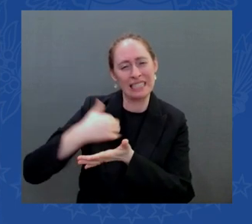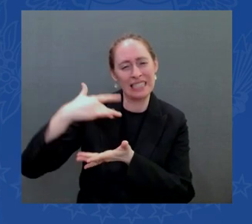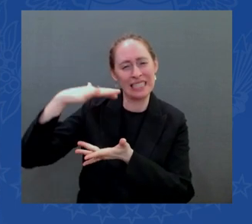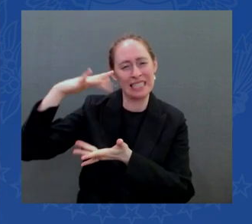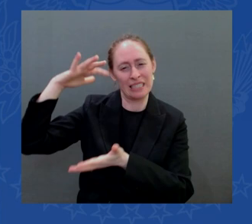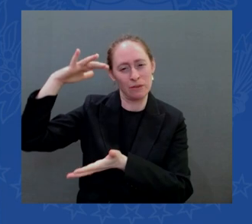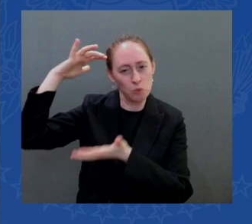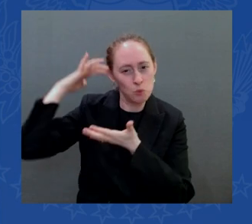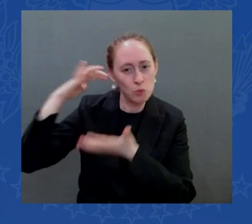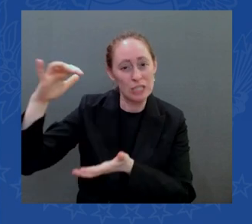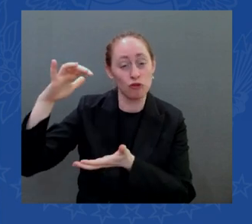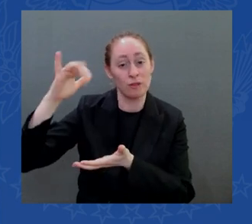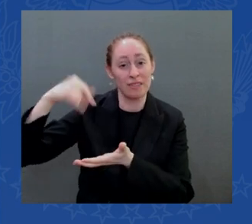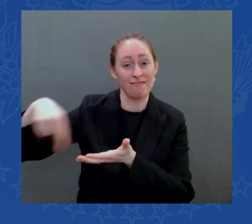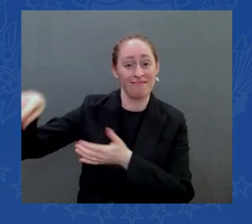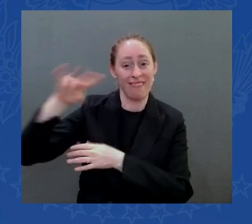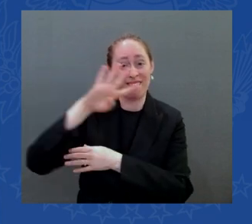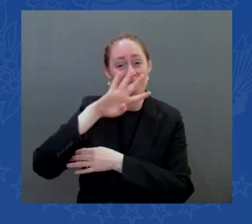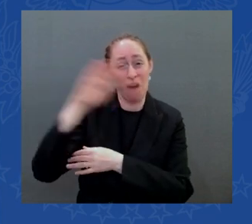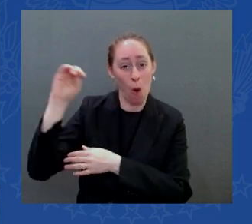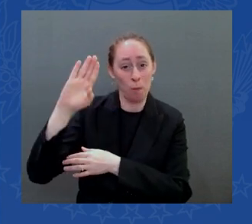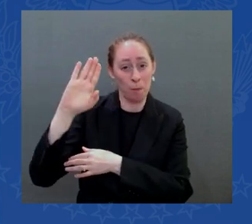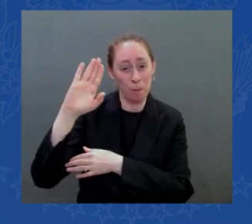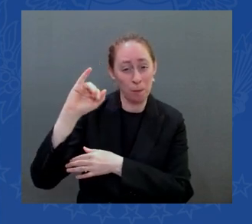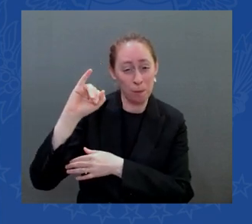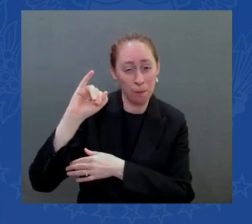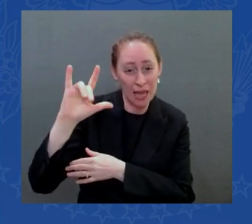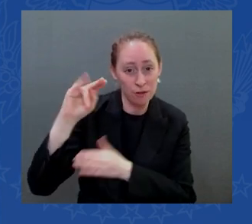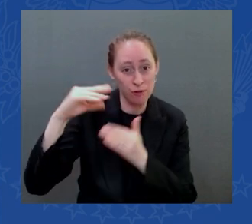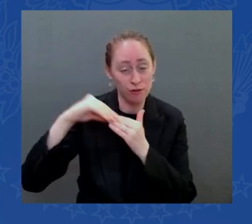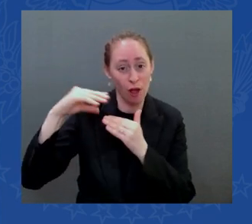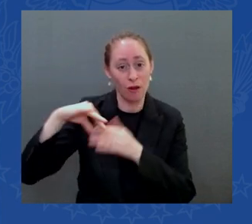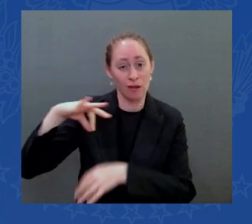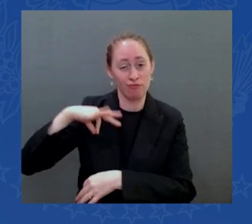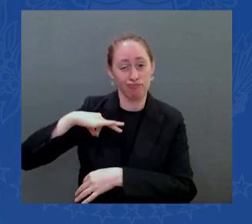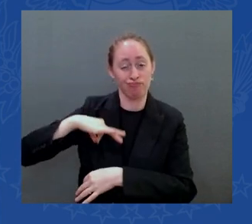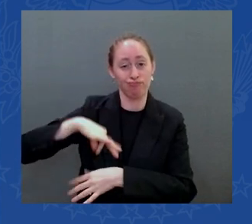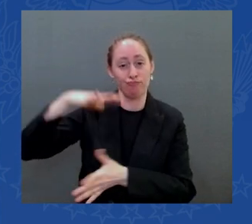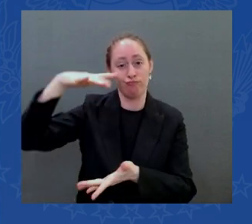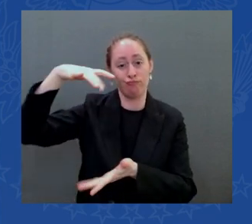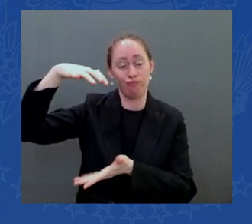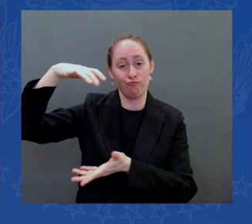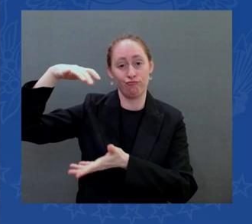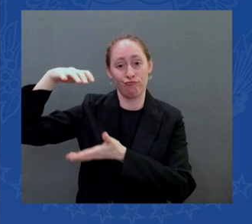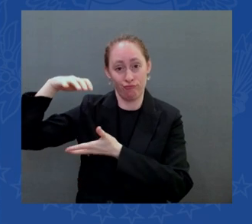they didn't pay one single penny not one